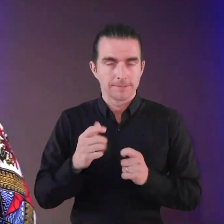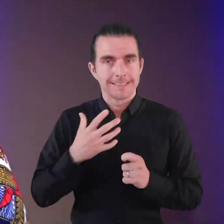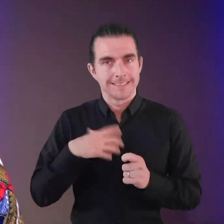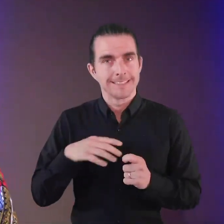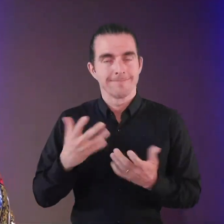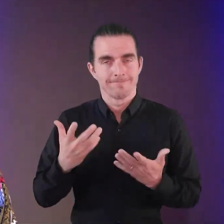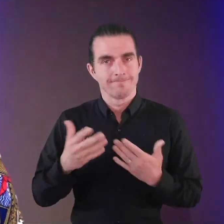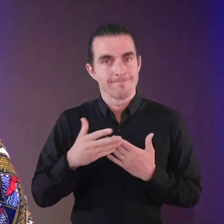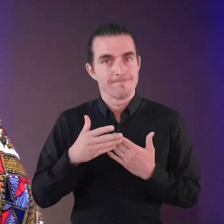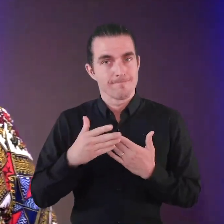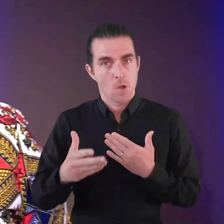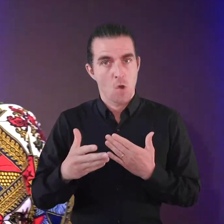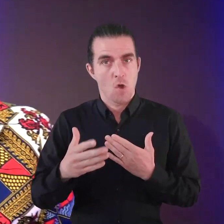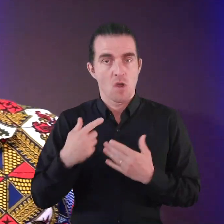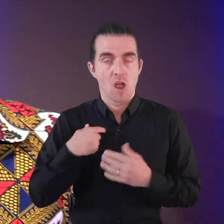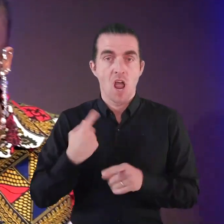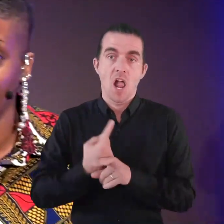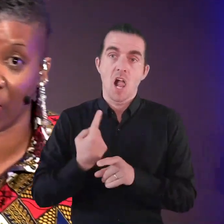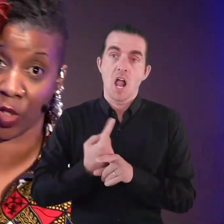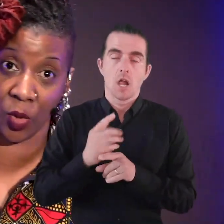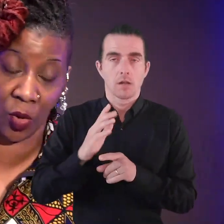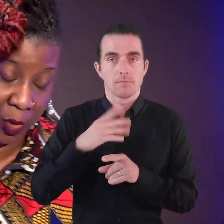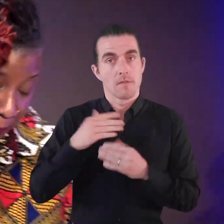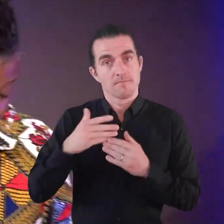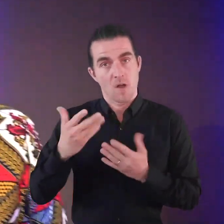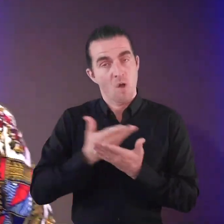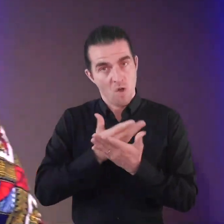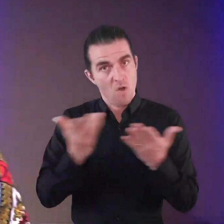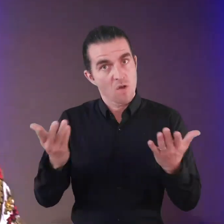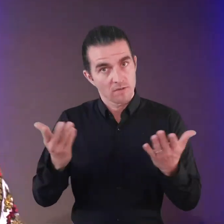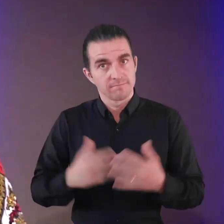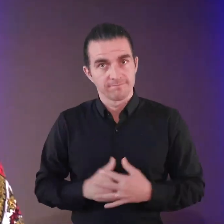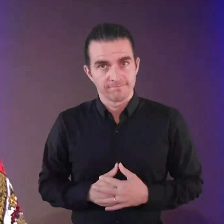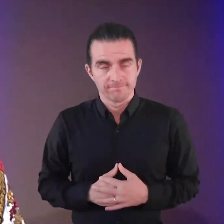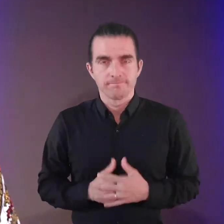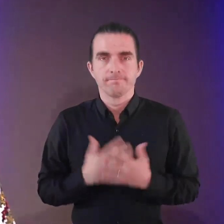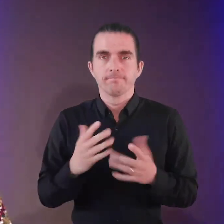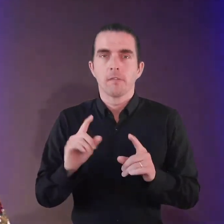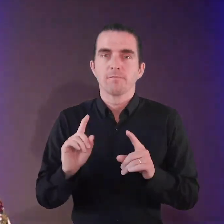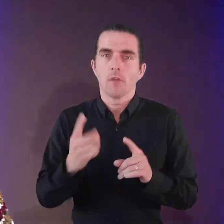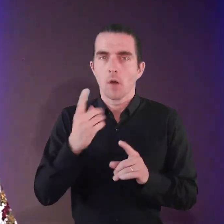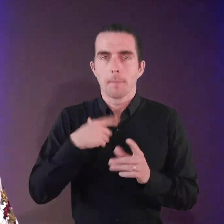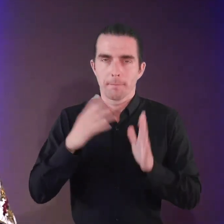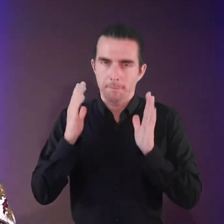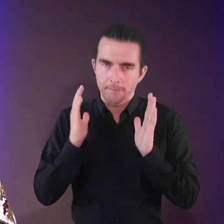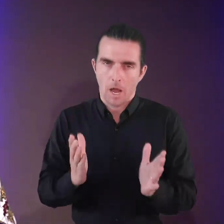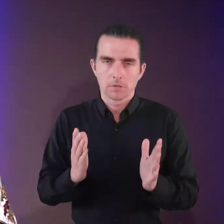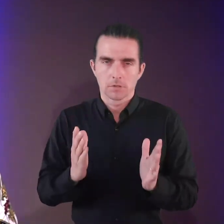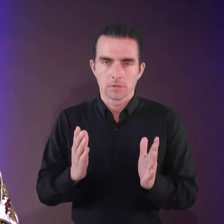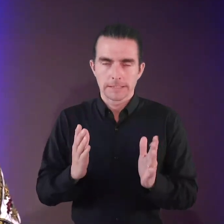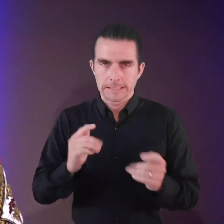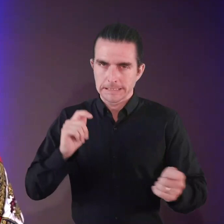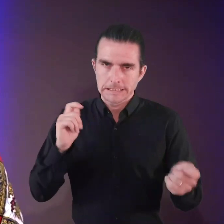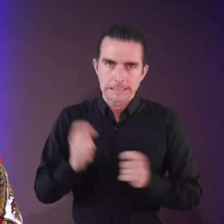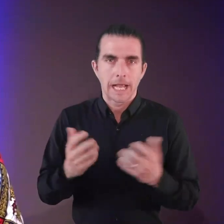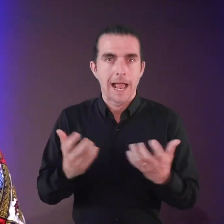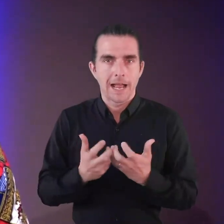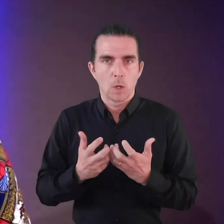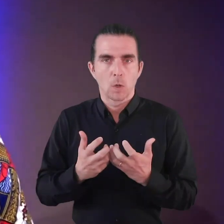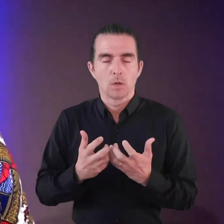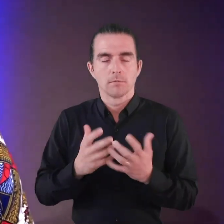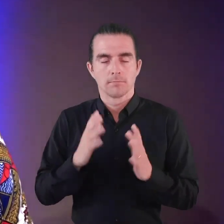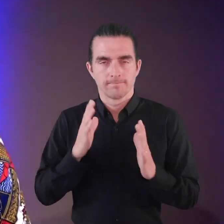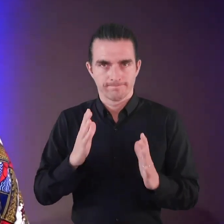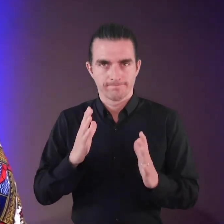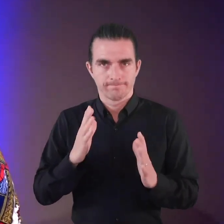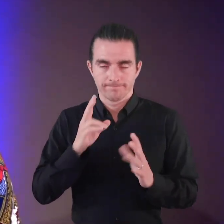around is going to take more than a talk. The first thing we have to do to make an